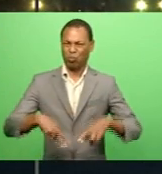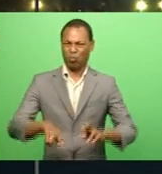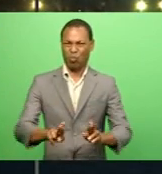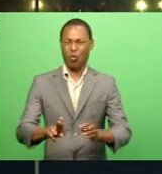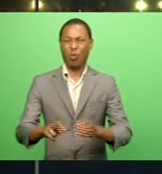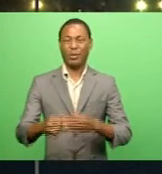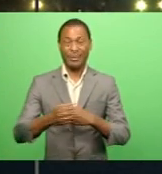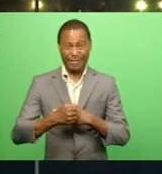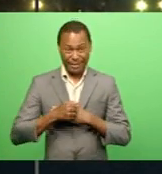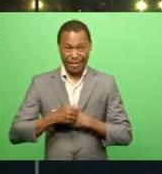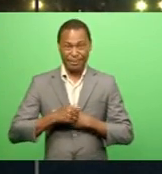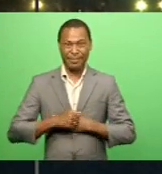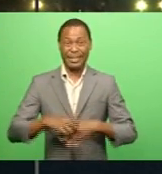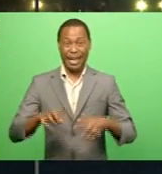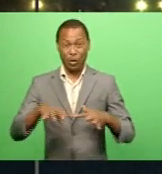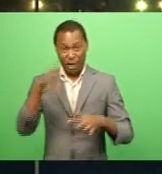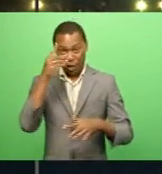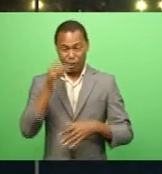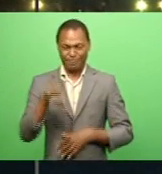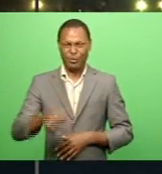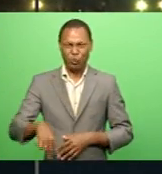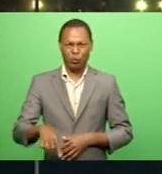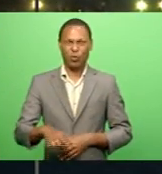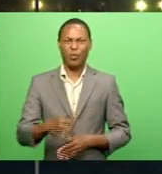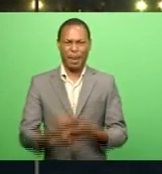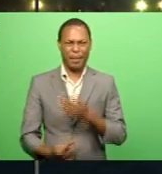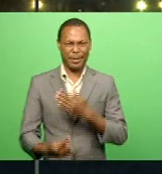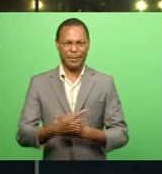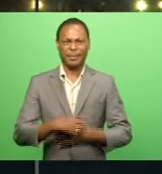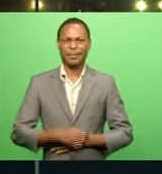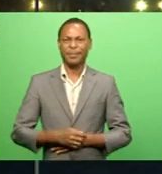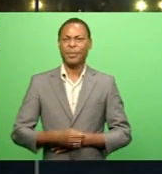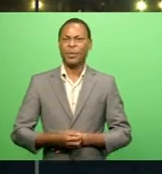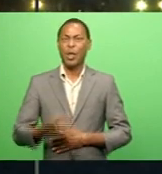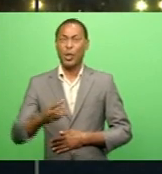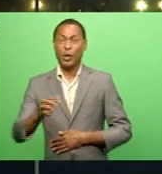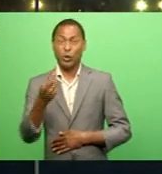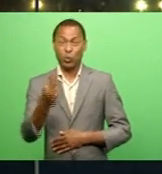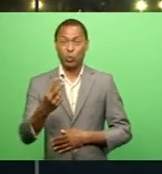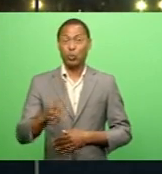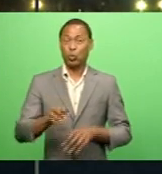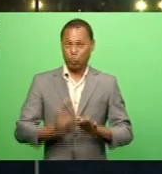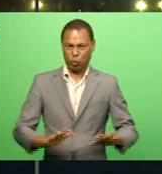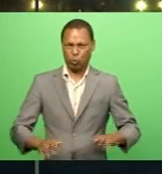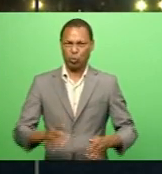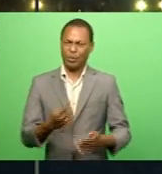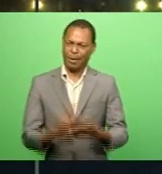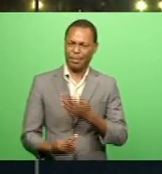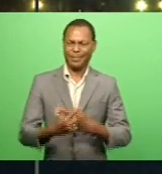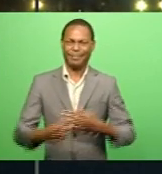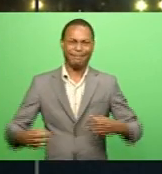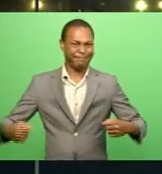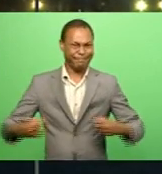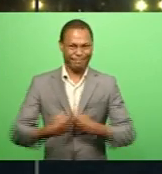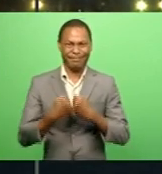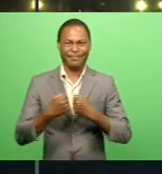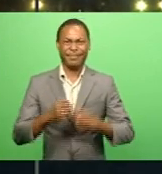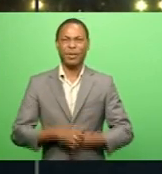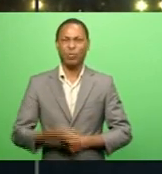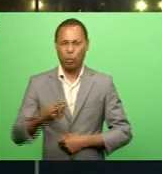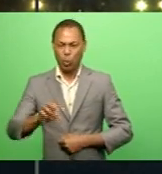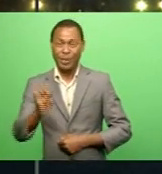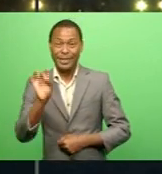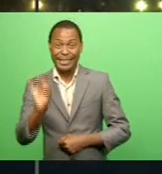this morning It was revealed that 382 children under the age of 20 Were involved in road accidents and fatalities from